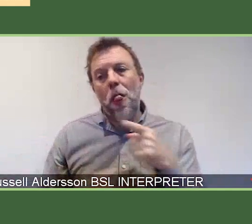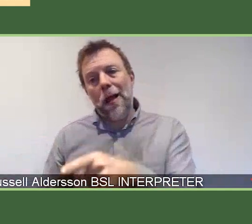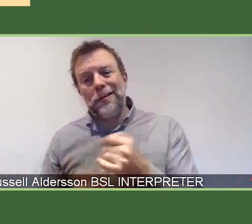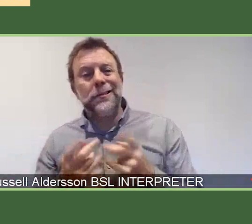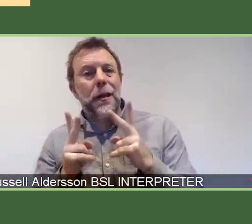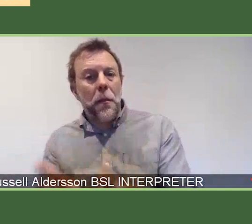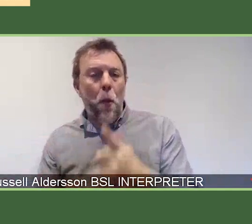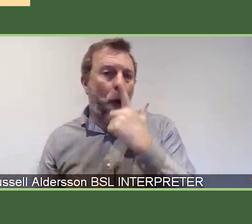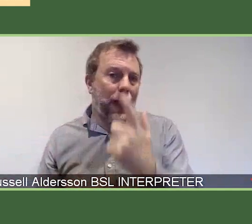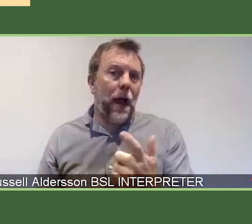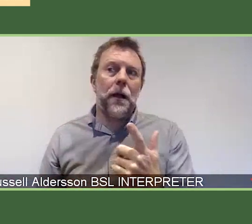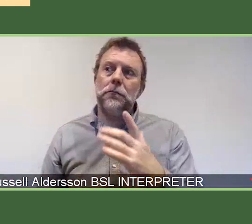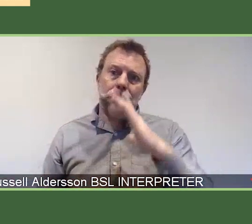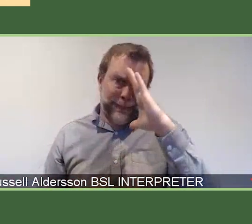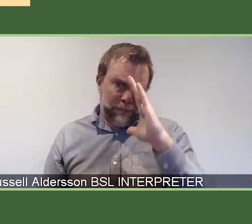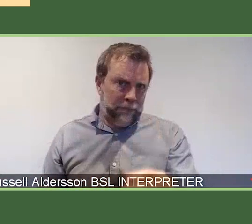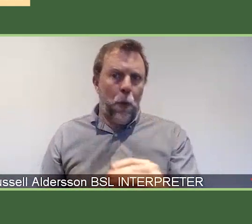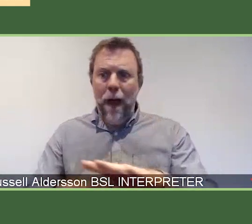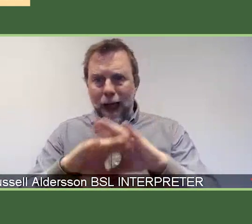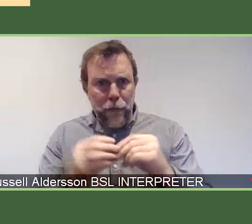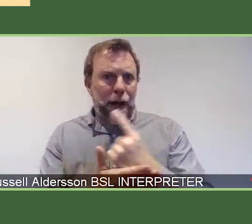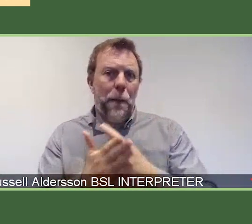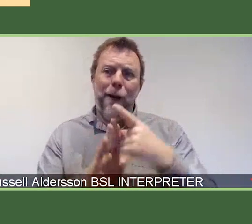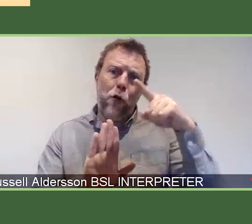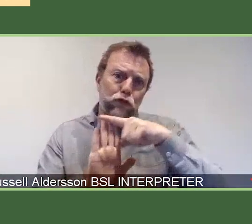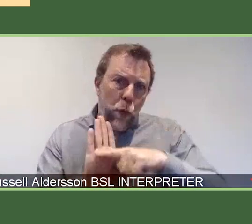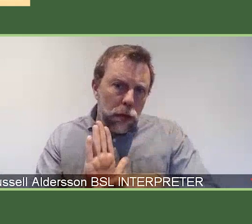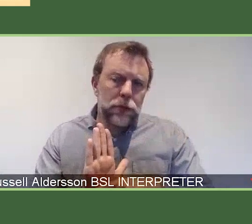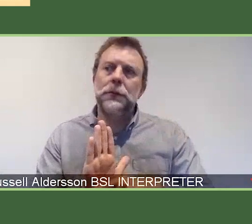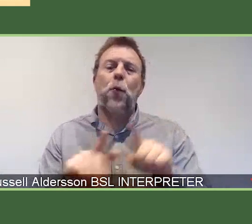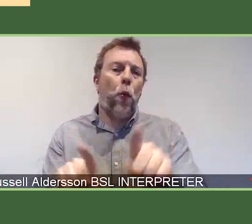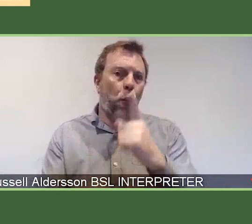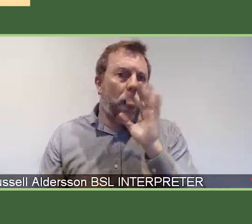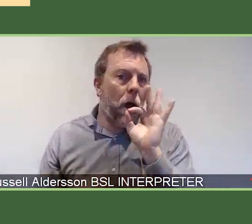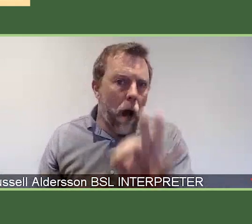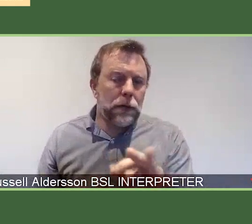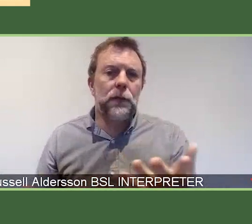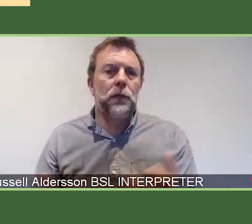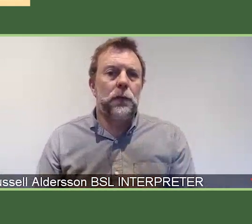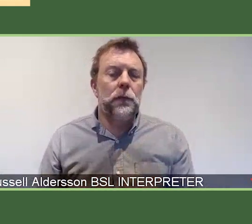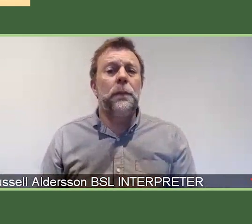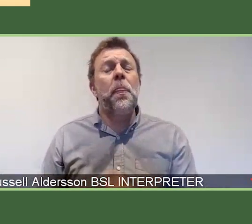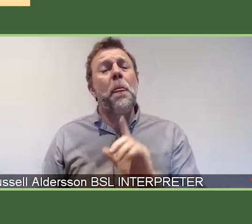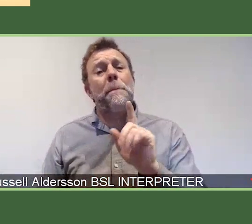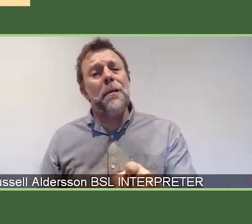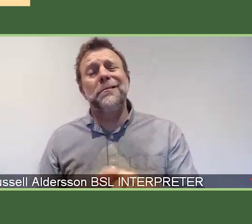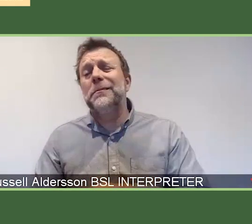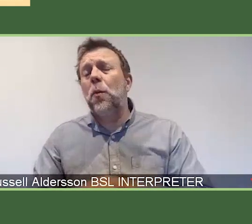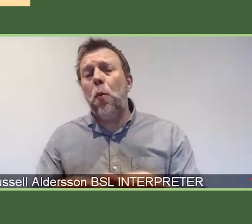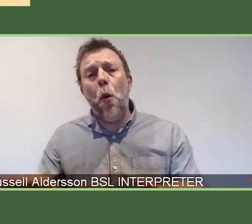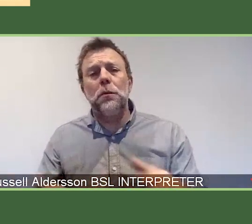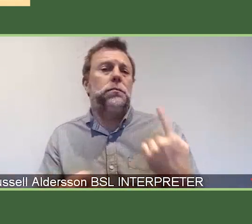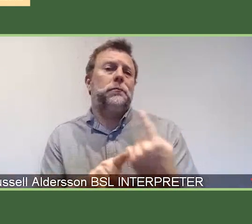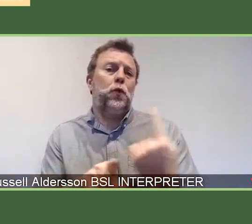you everything about the rules and what you can ask for and things like that. But we won't be speaking with